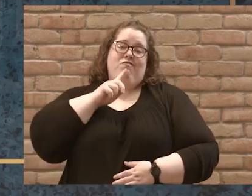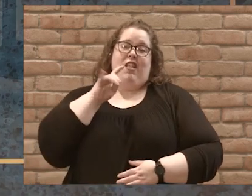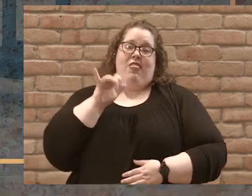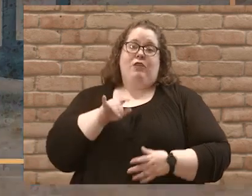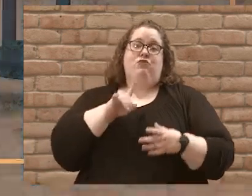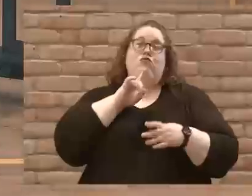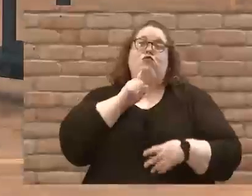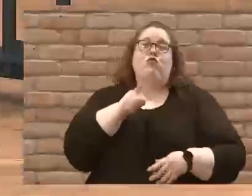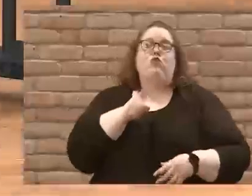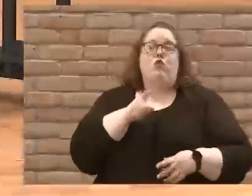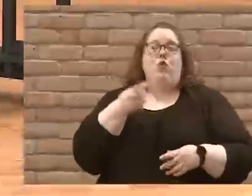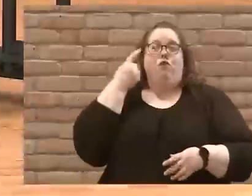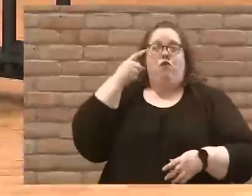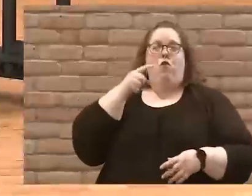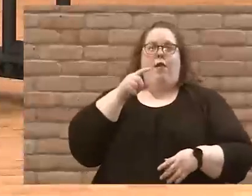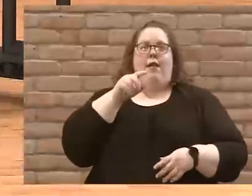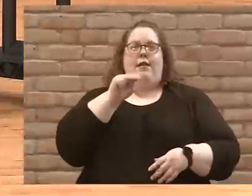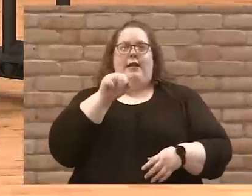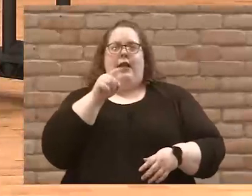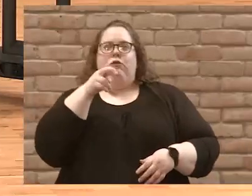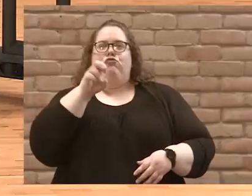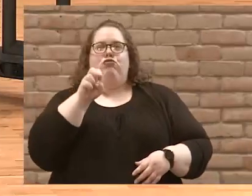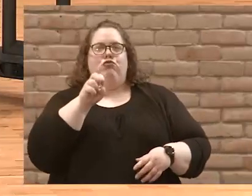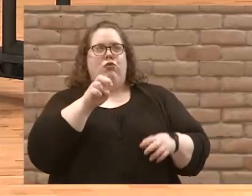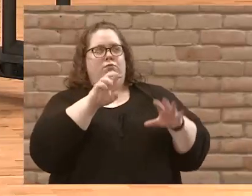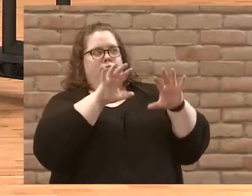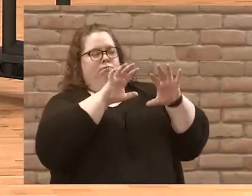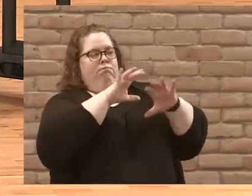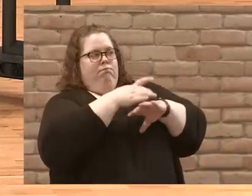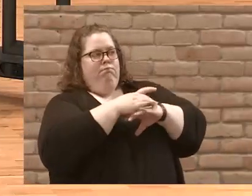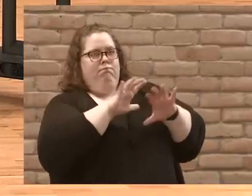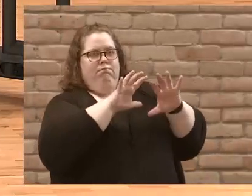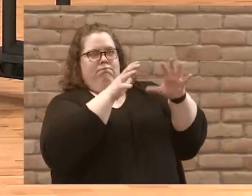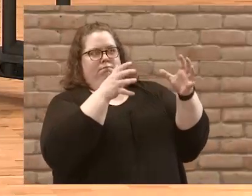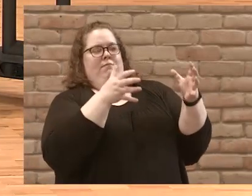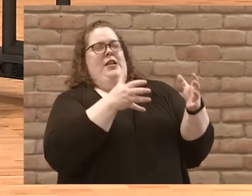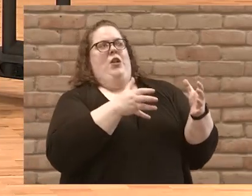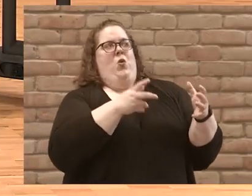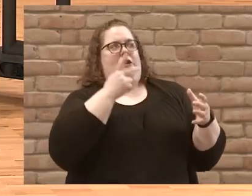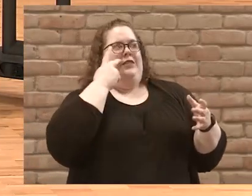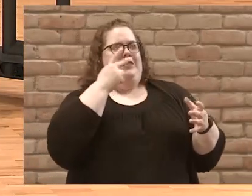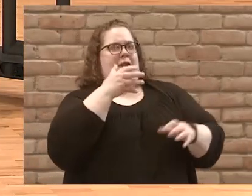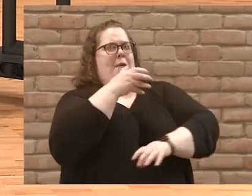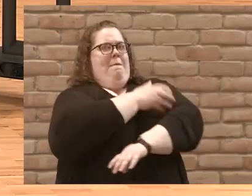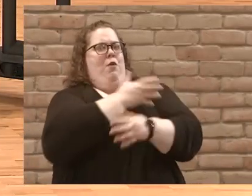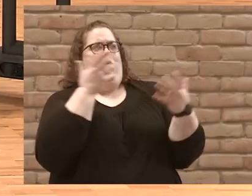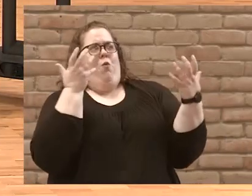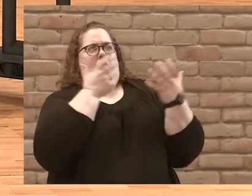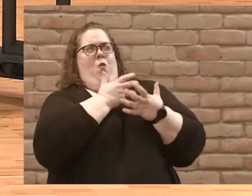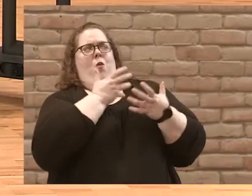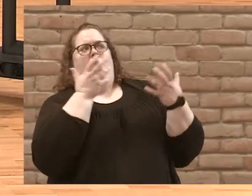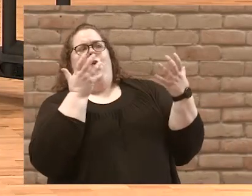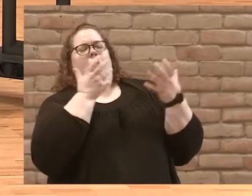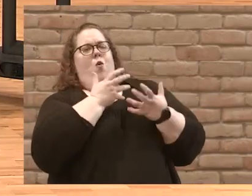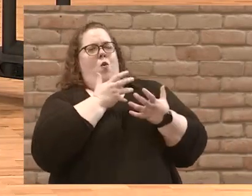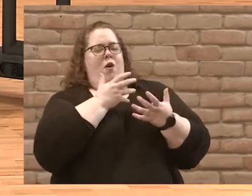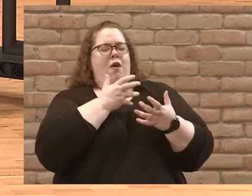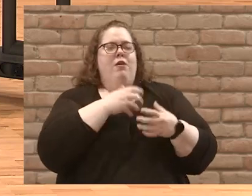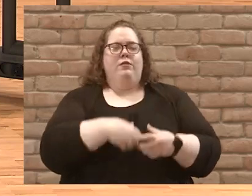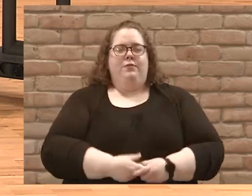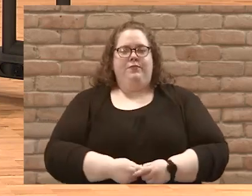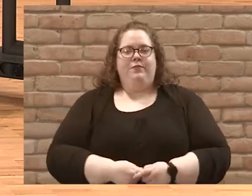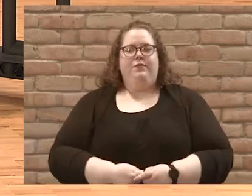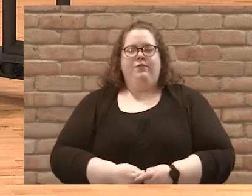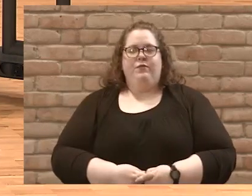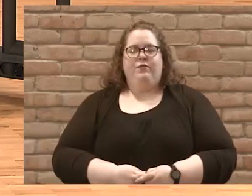nature when we see these incredible displays of power that just leave us awestruck. A few weeks